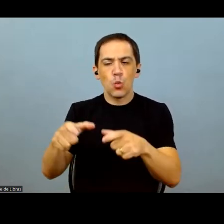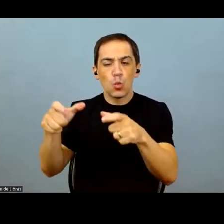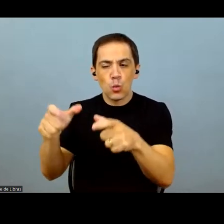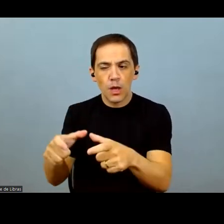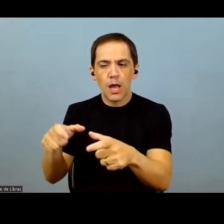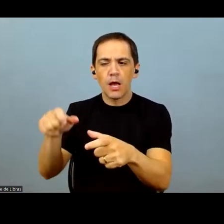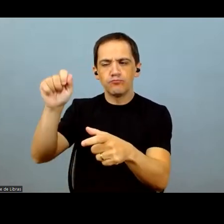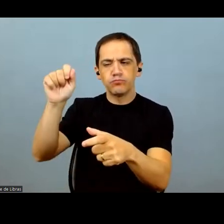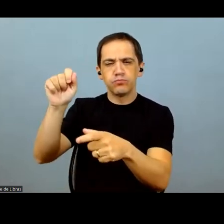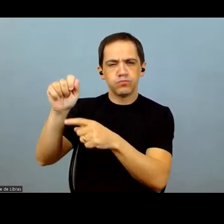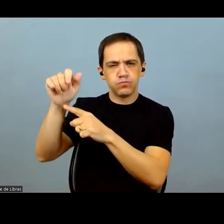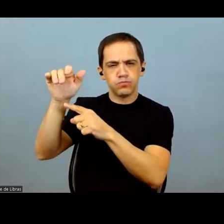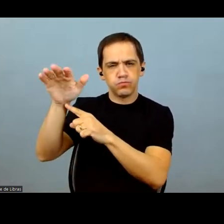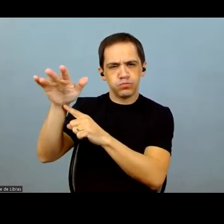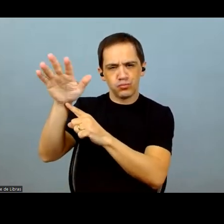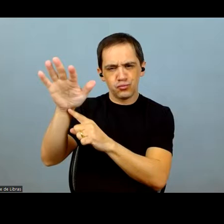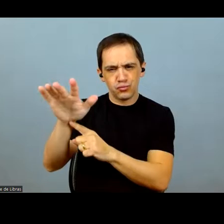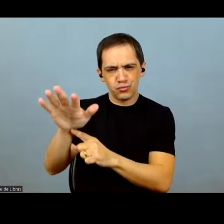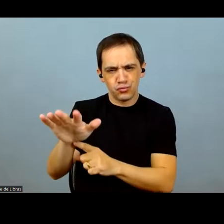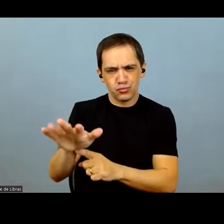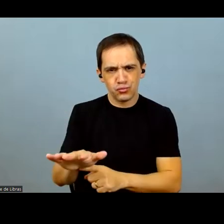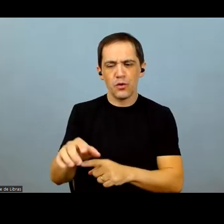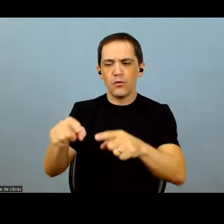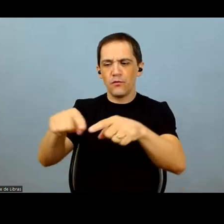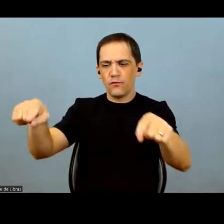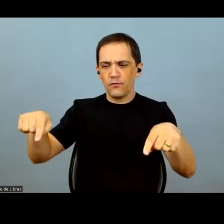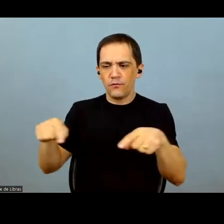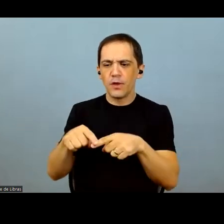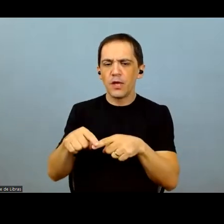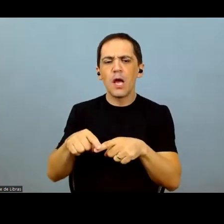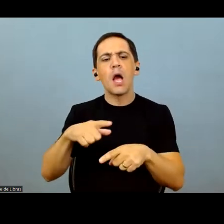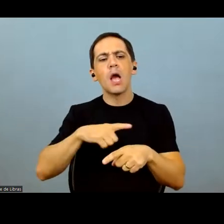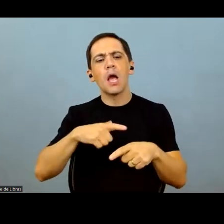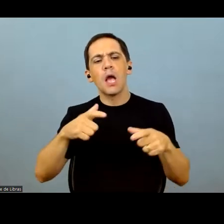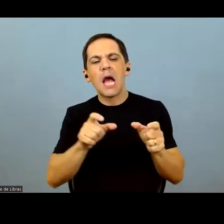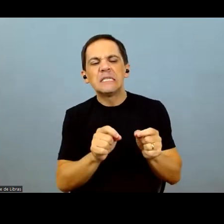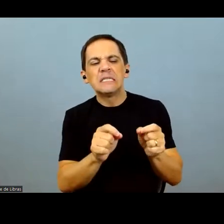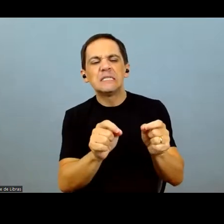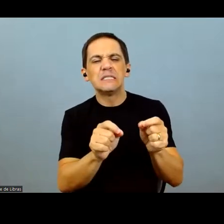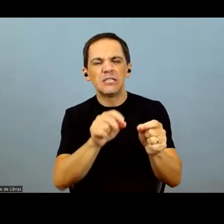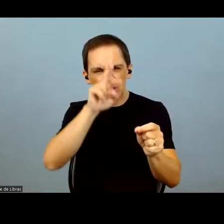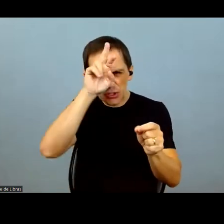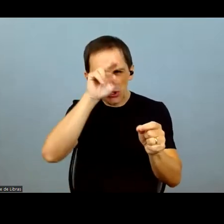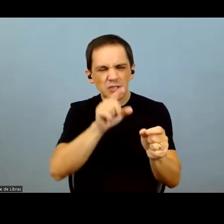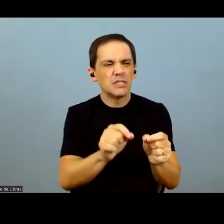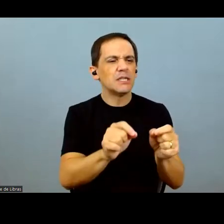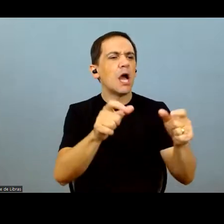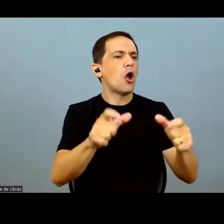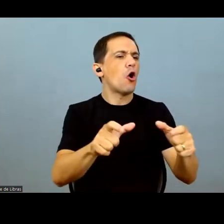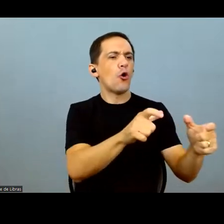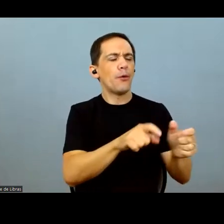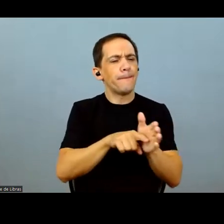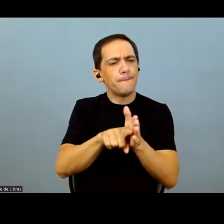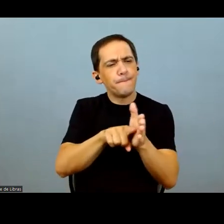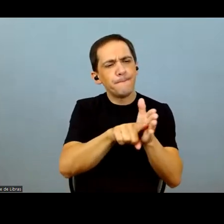investing in localized application of pesticides. We firstly